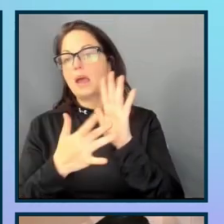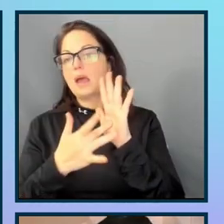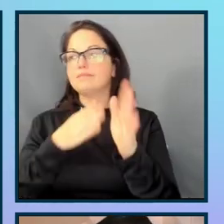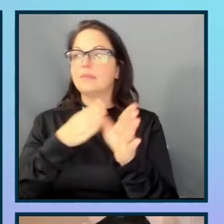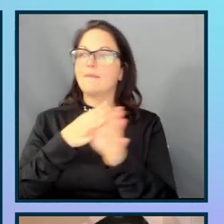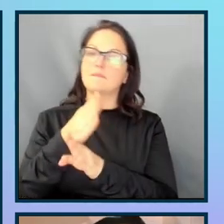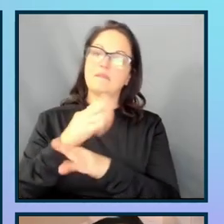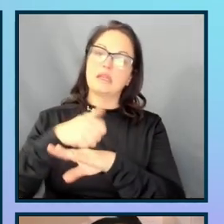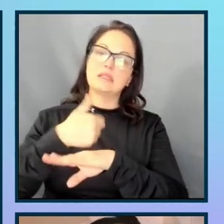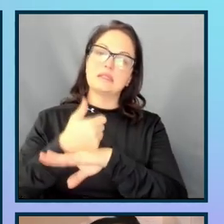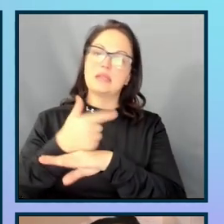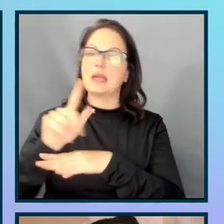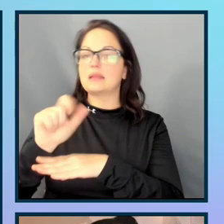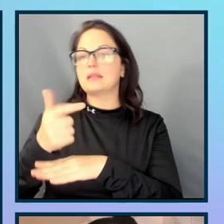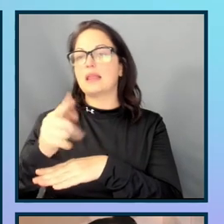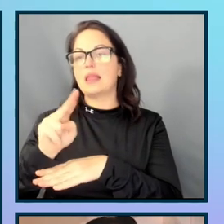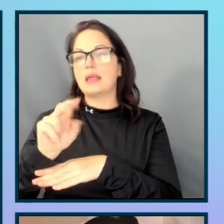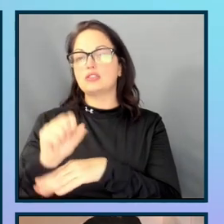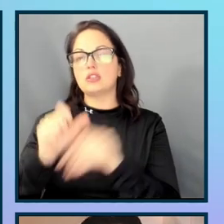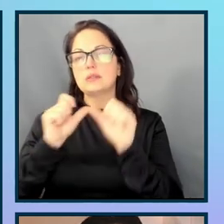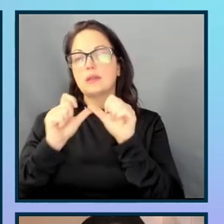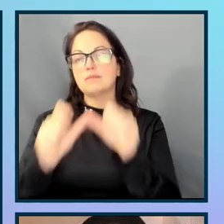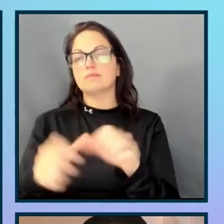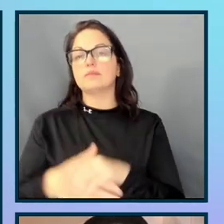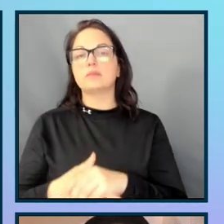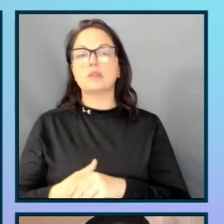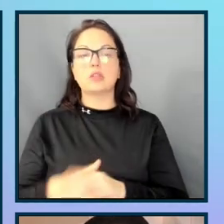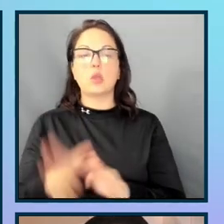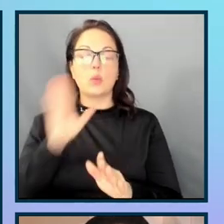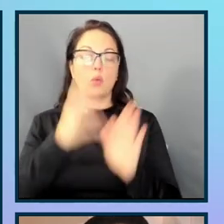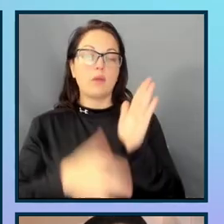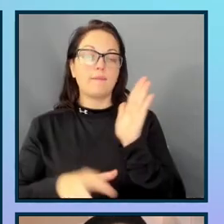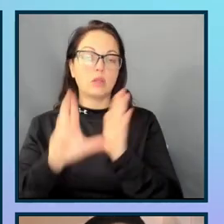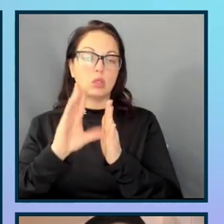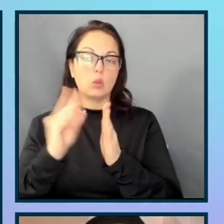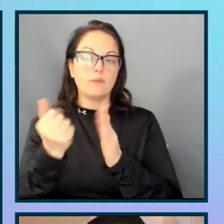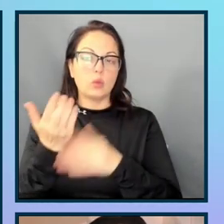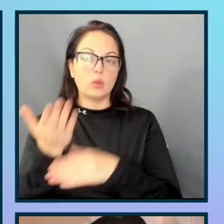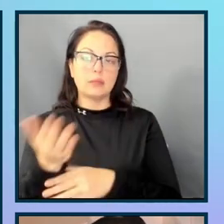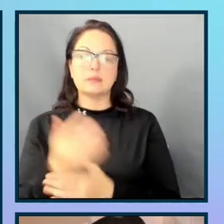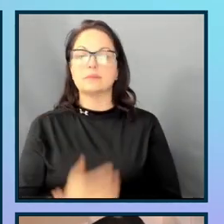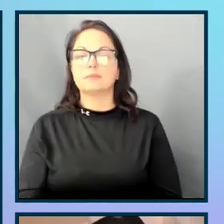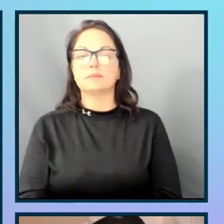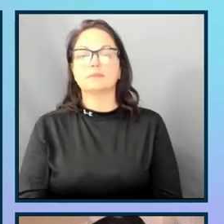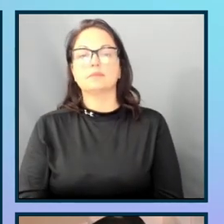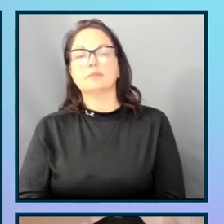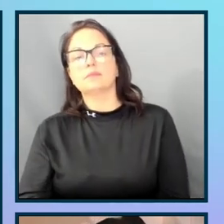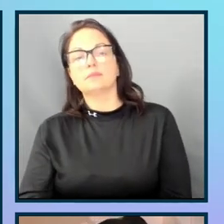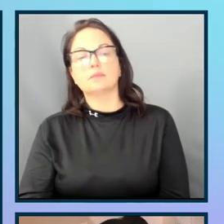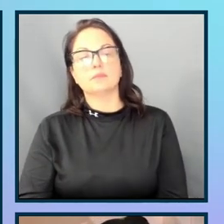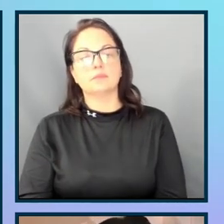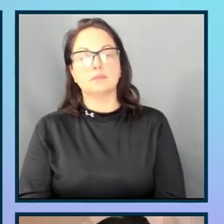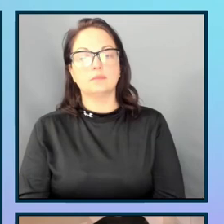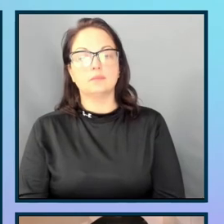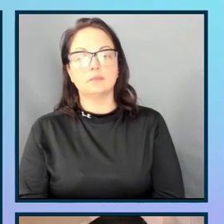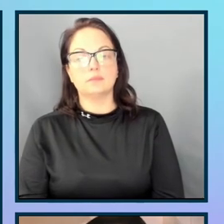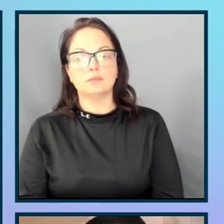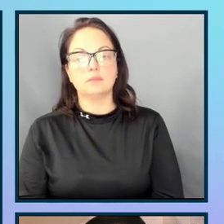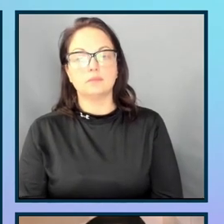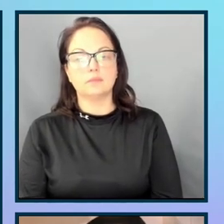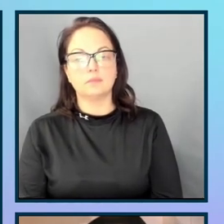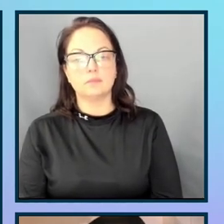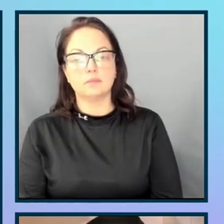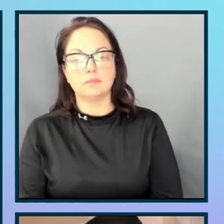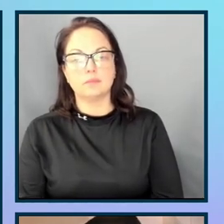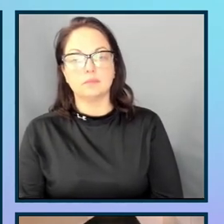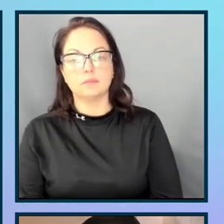legends, and so on. So, we're going to go over a couple of these in the next slide. So, I do want to go over some